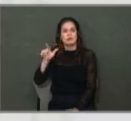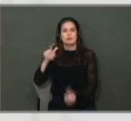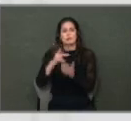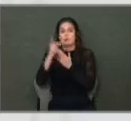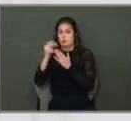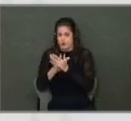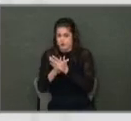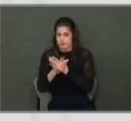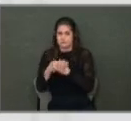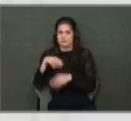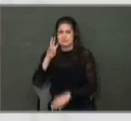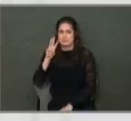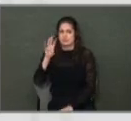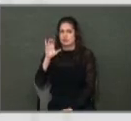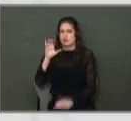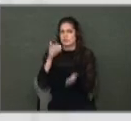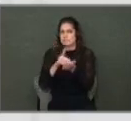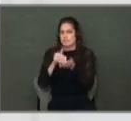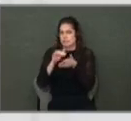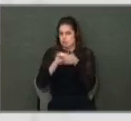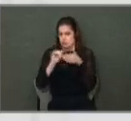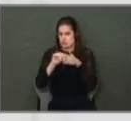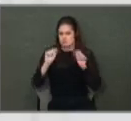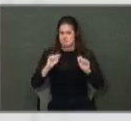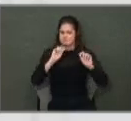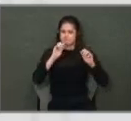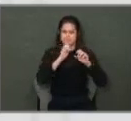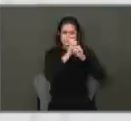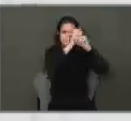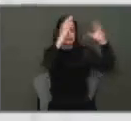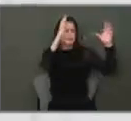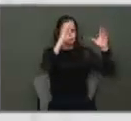So there's an overview of the total budget. Next slide.